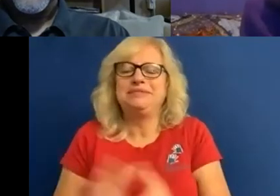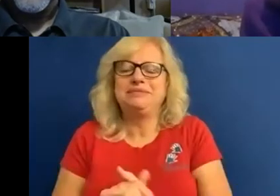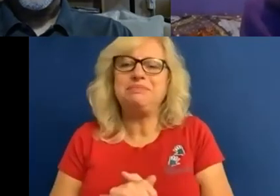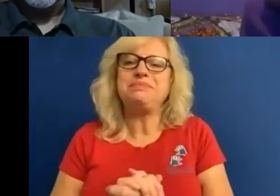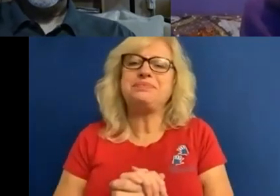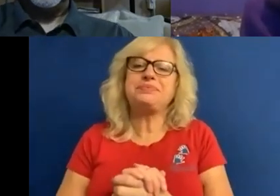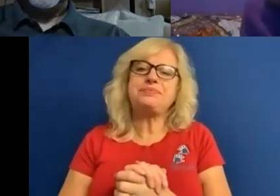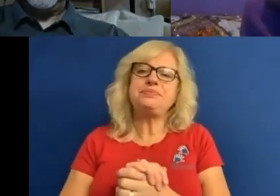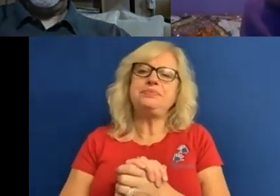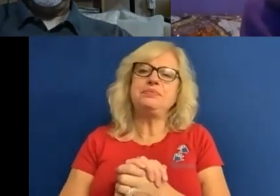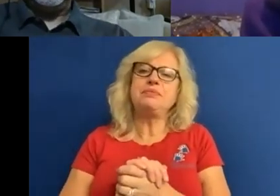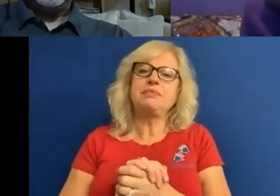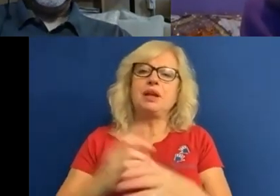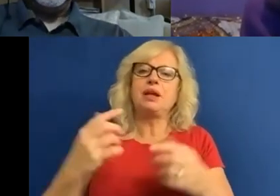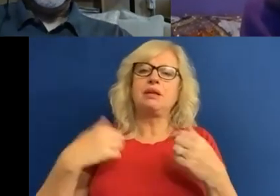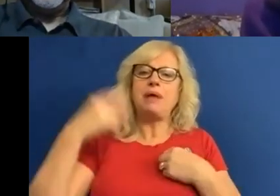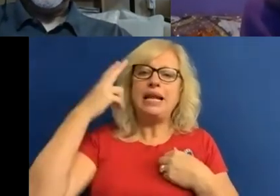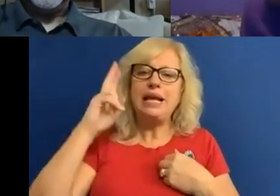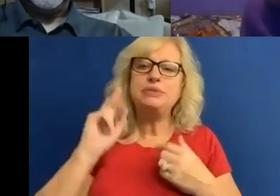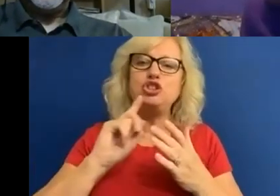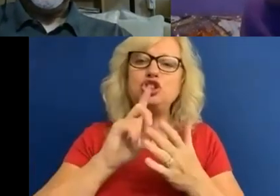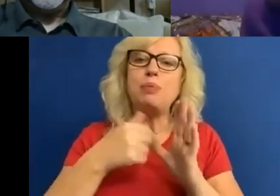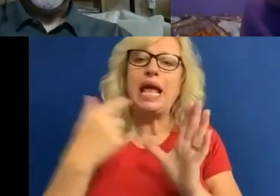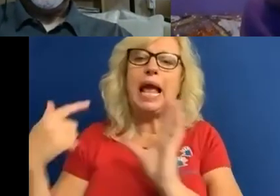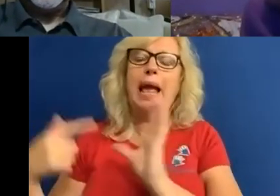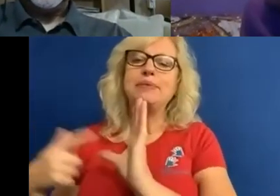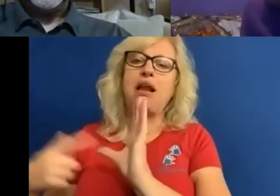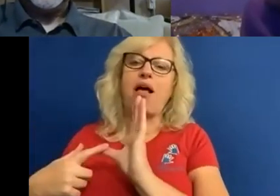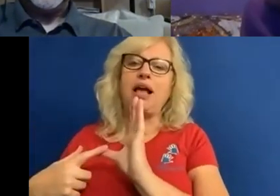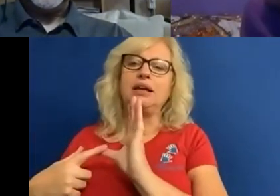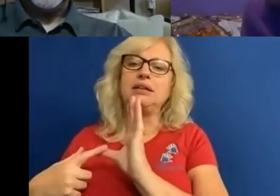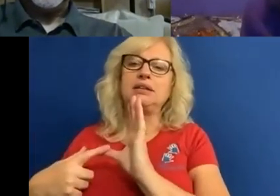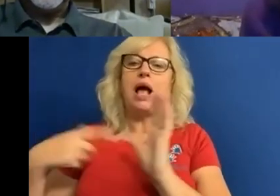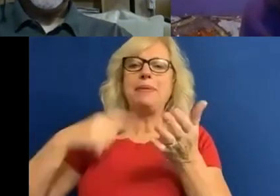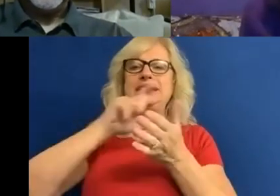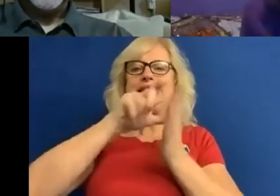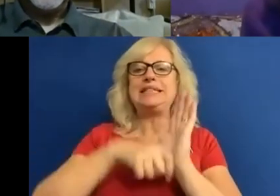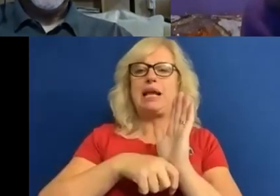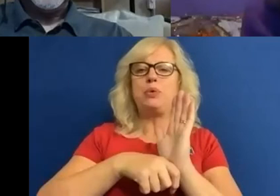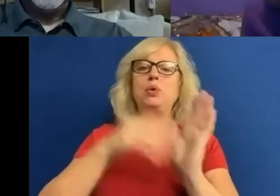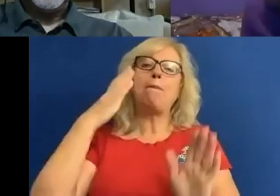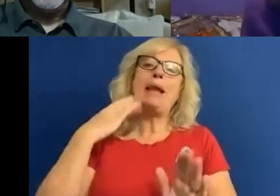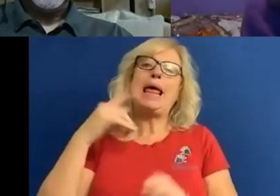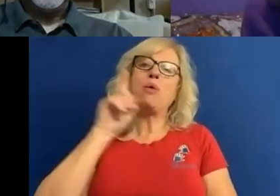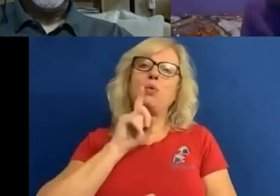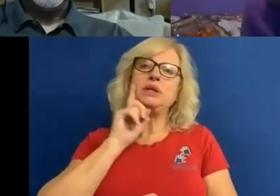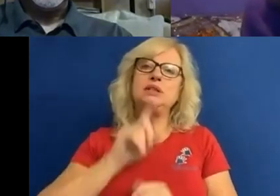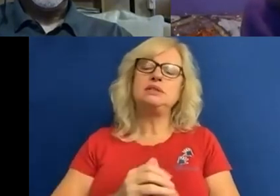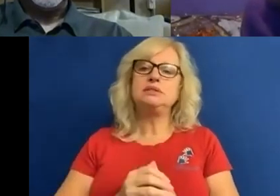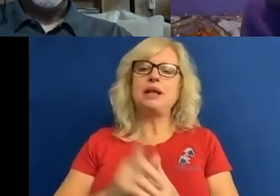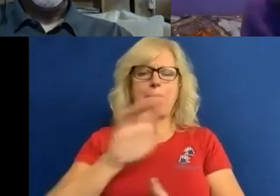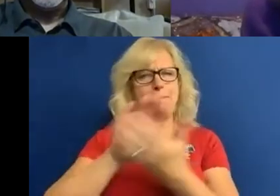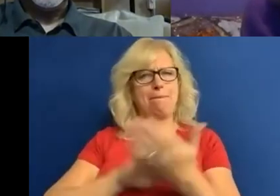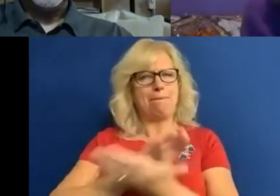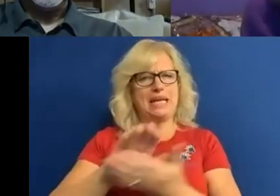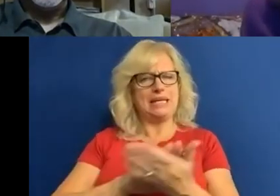So for me, my name is Jamoke Abdoulaye, and I'm a disabled black woman. So what this means